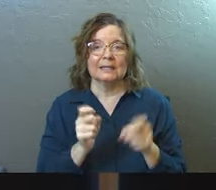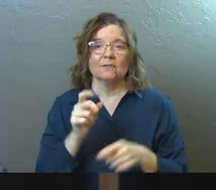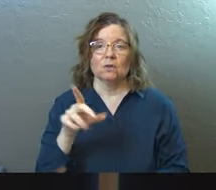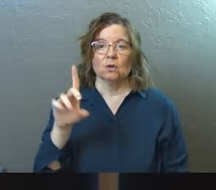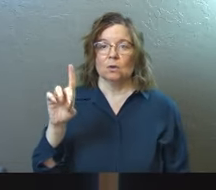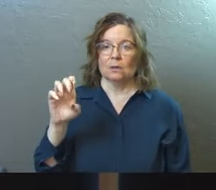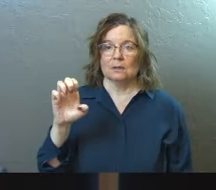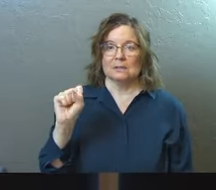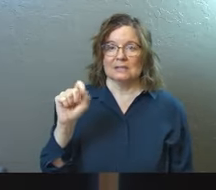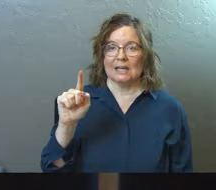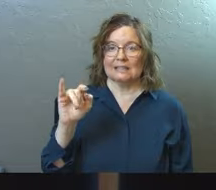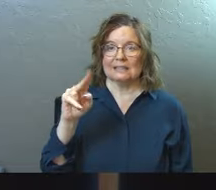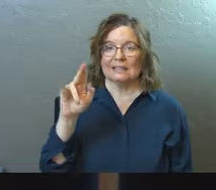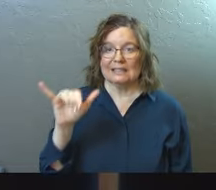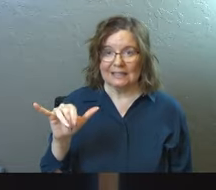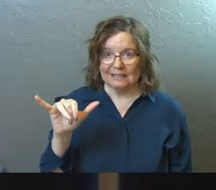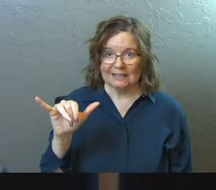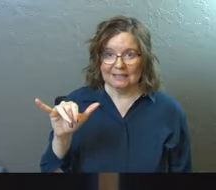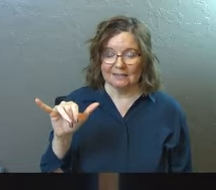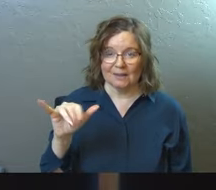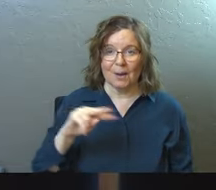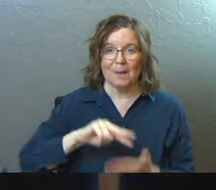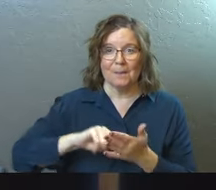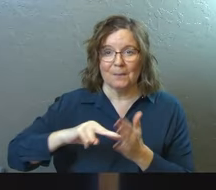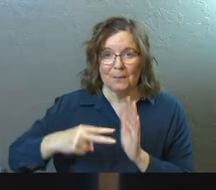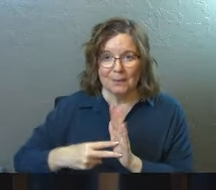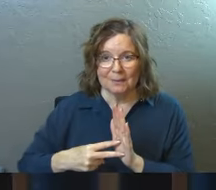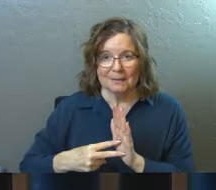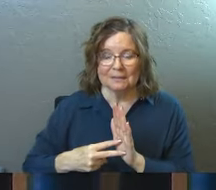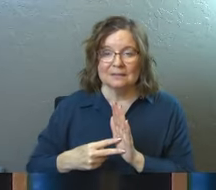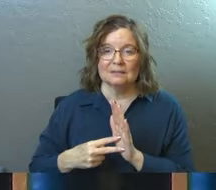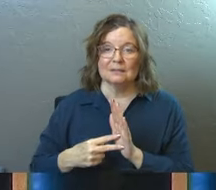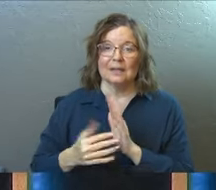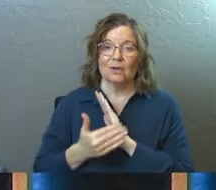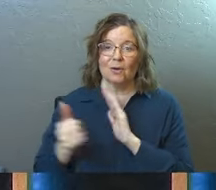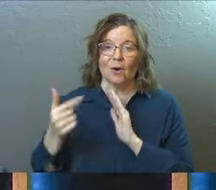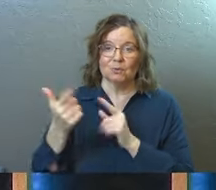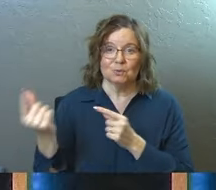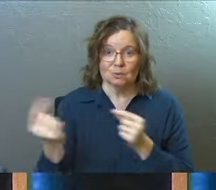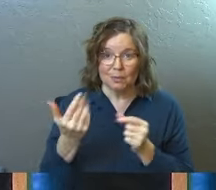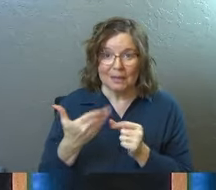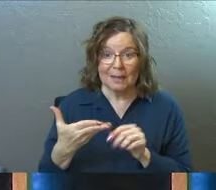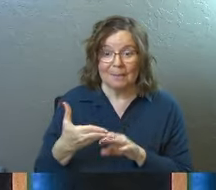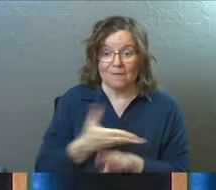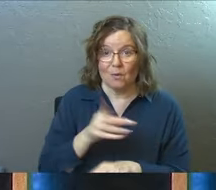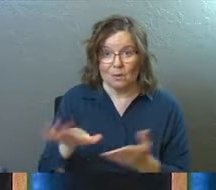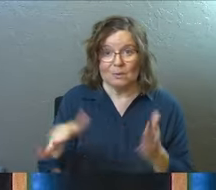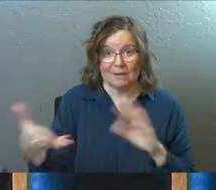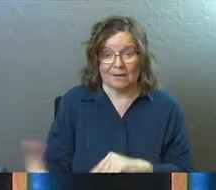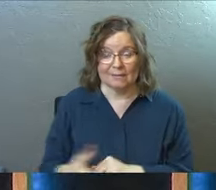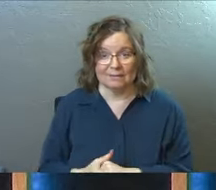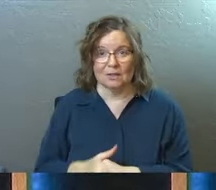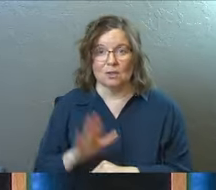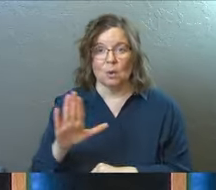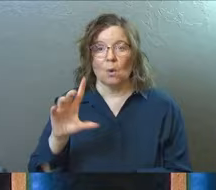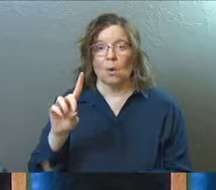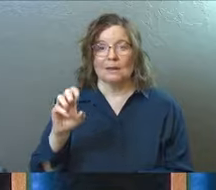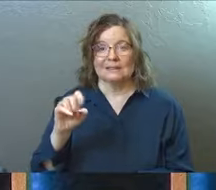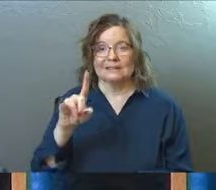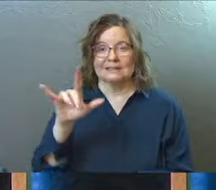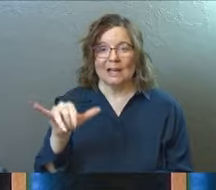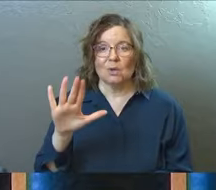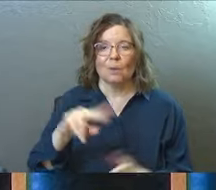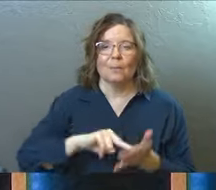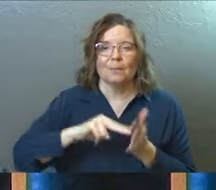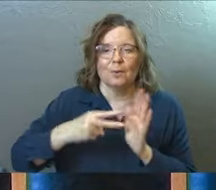you a destiny. Not just a testimony. But the things that you're called to do before you die is your destiny. It's your